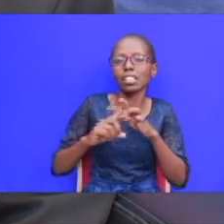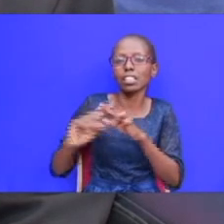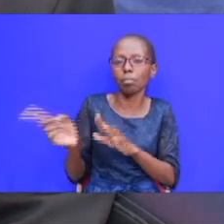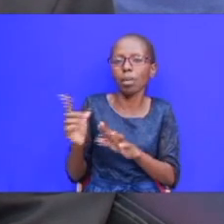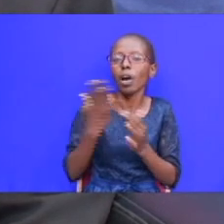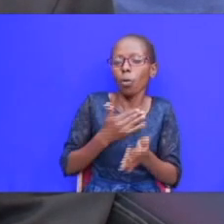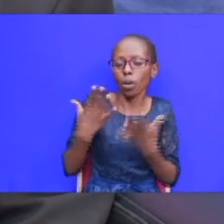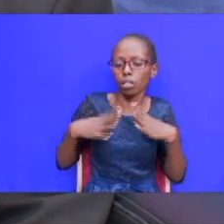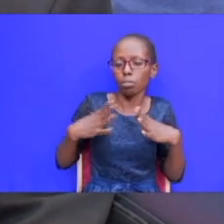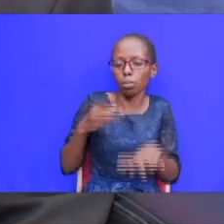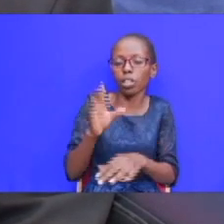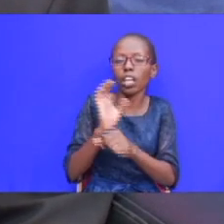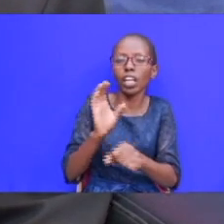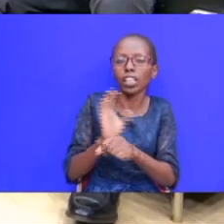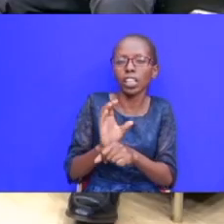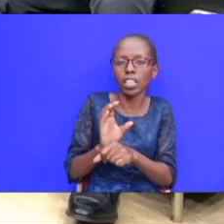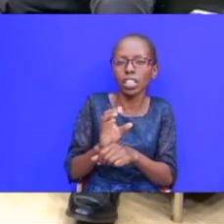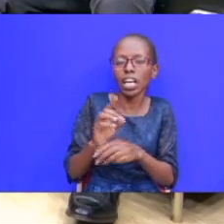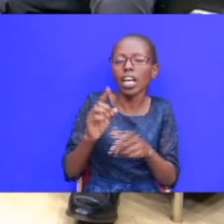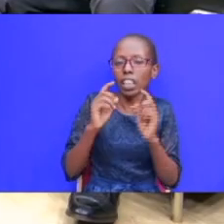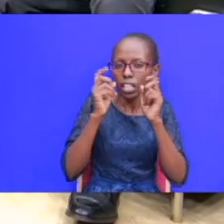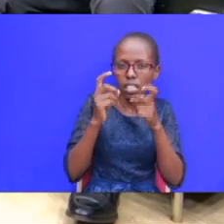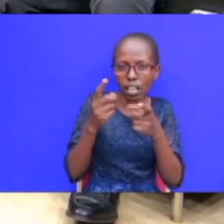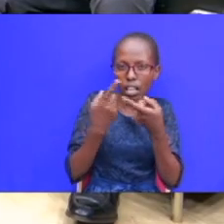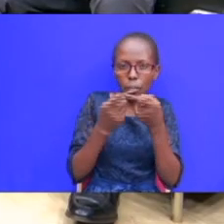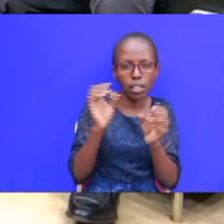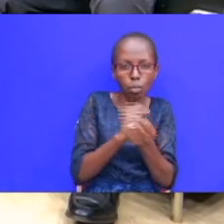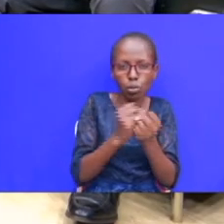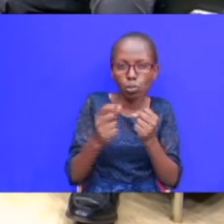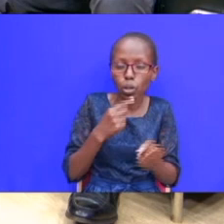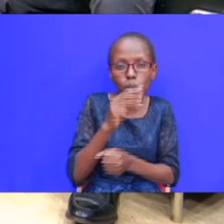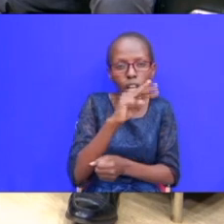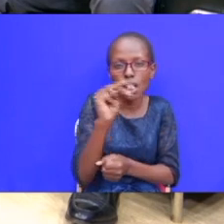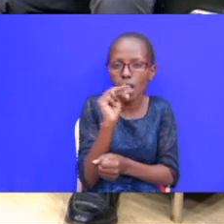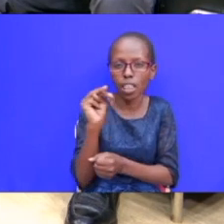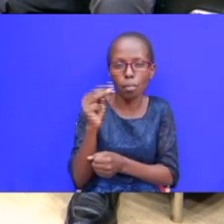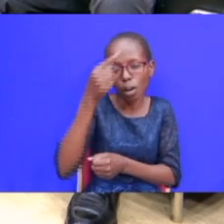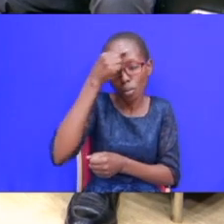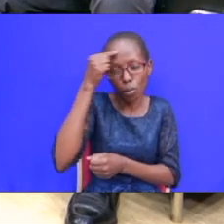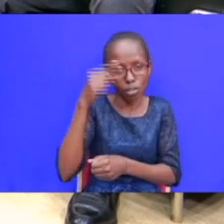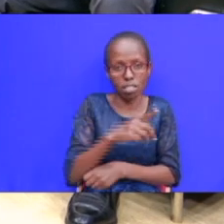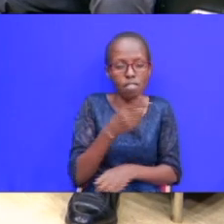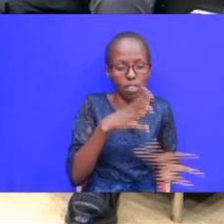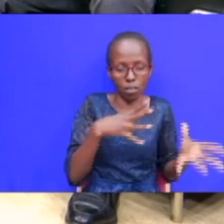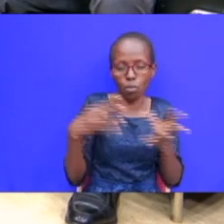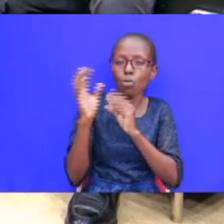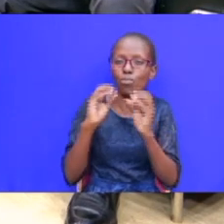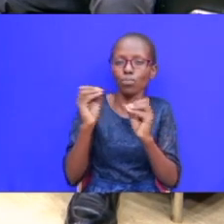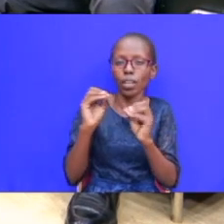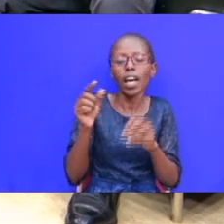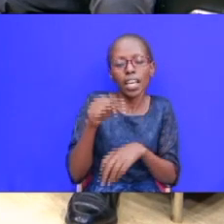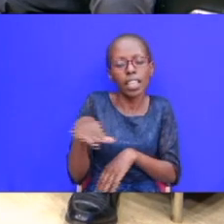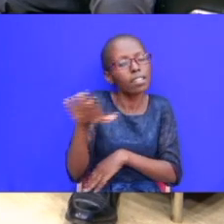people in church to the extent that they sin but we don't tell them because they will not do what go away so the in this